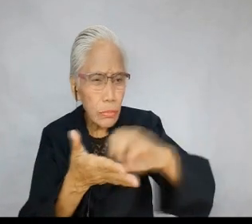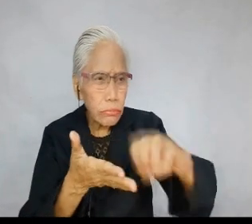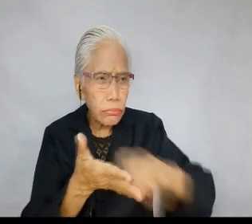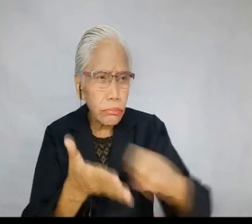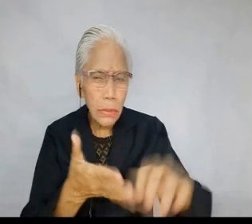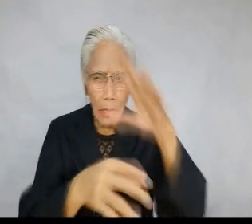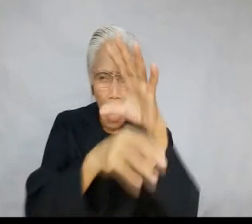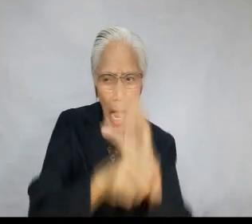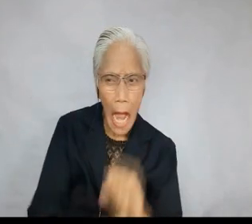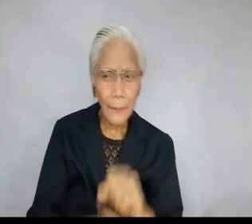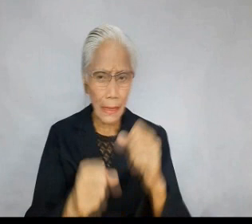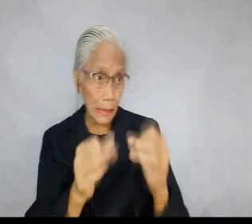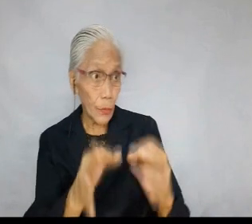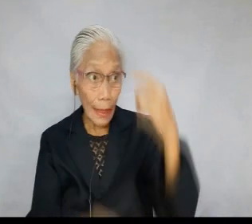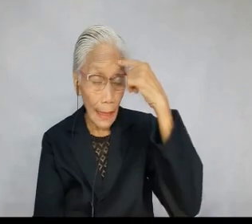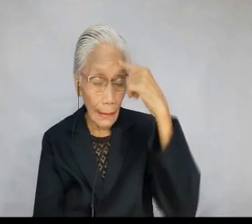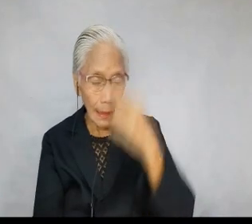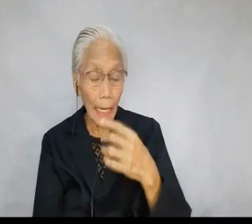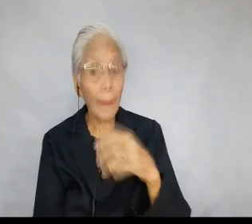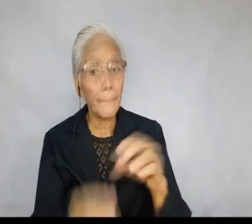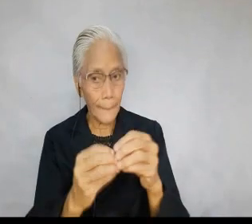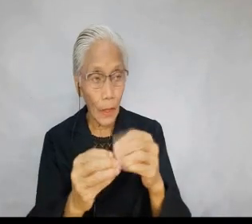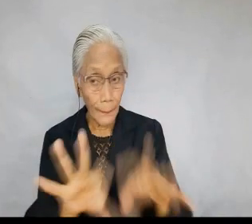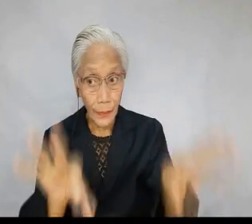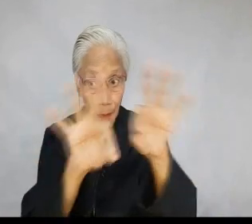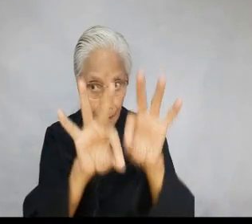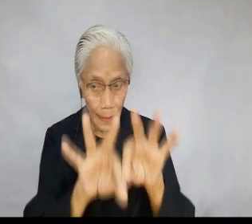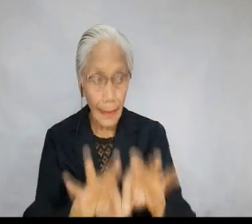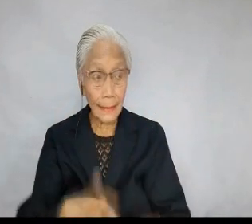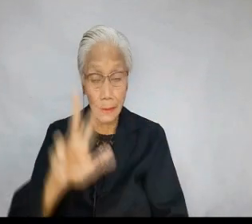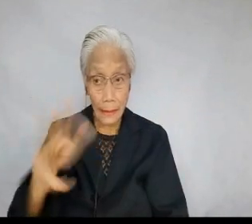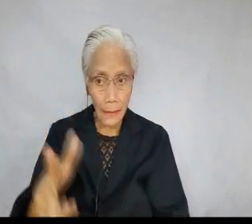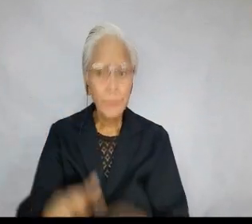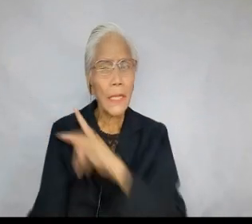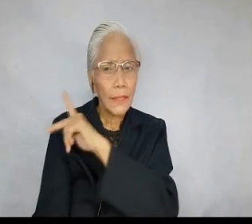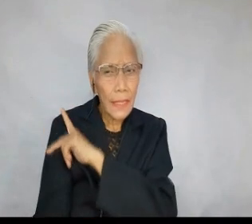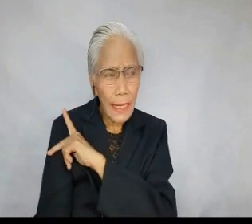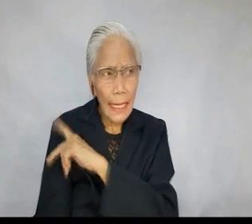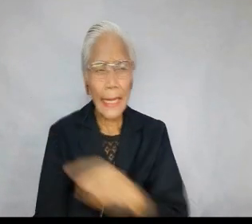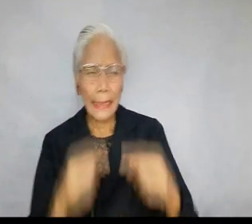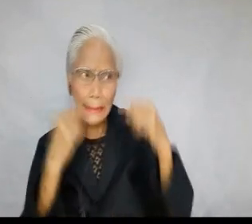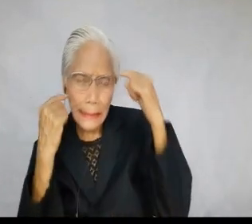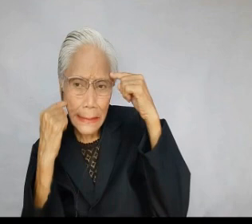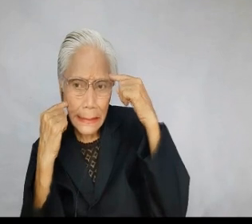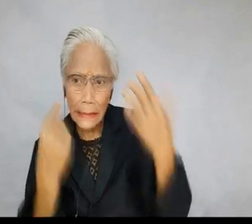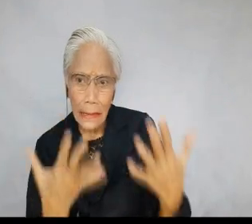our age, 23. we can certainly add or subtract some habits, if we consider them important. 23.